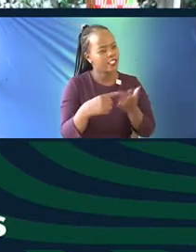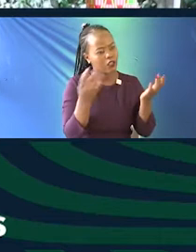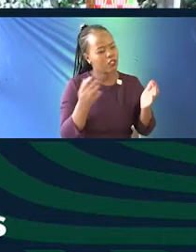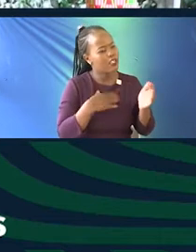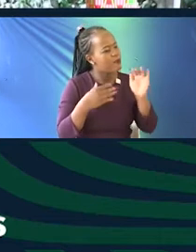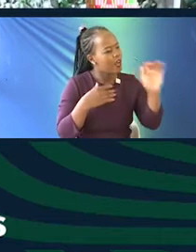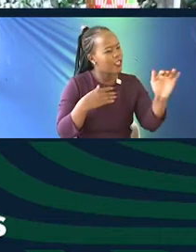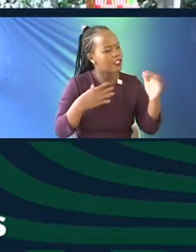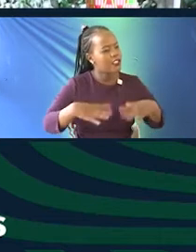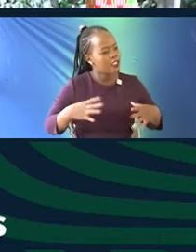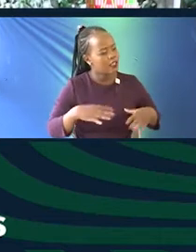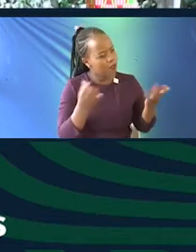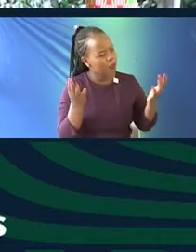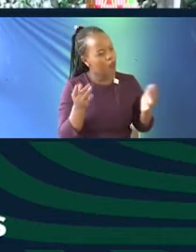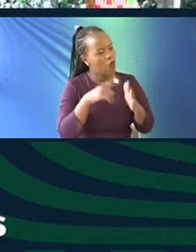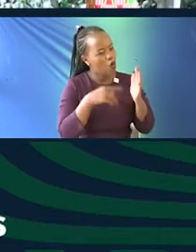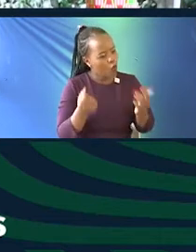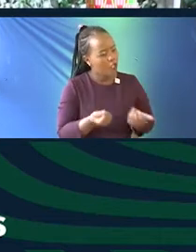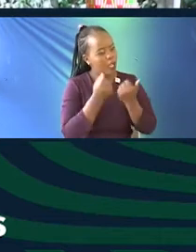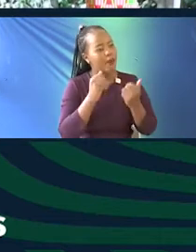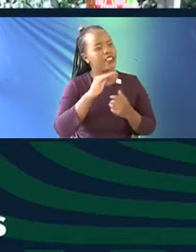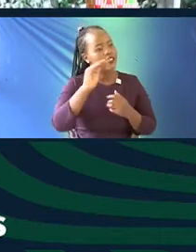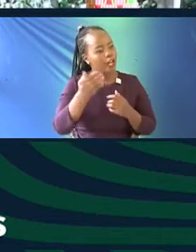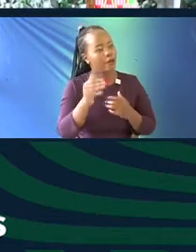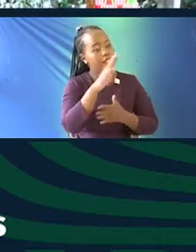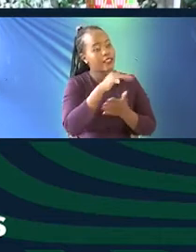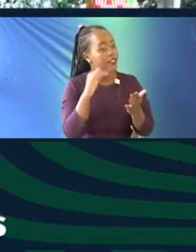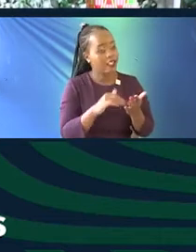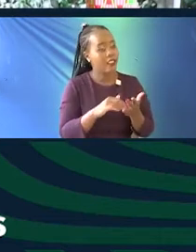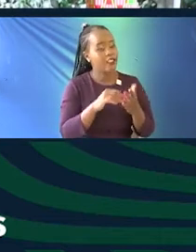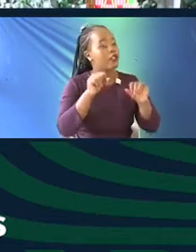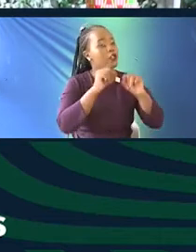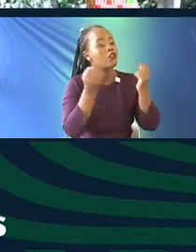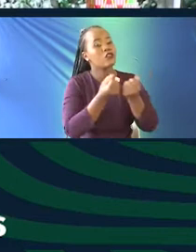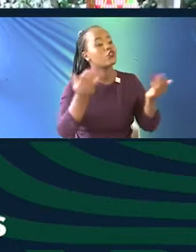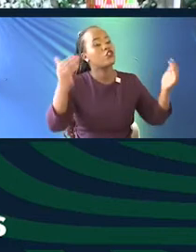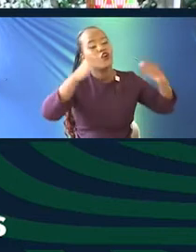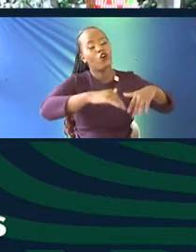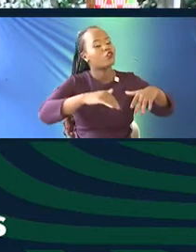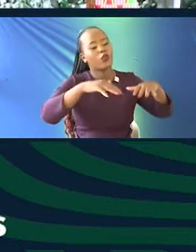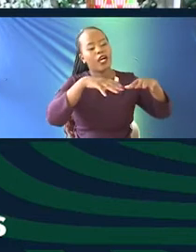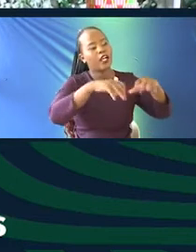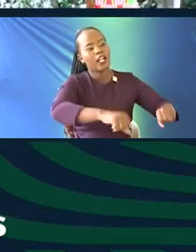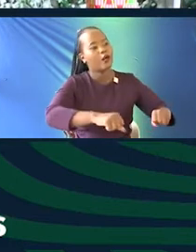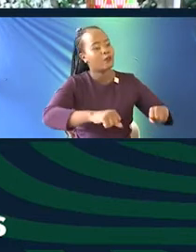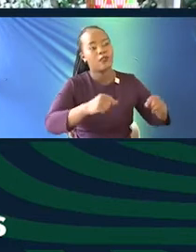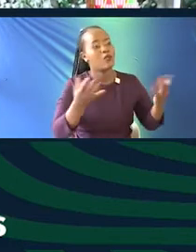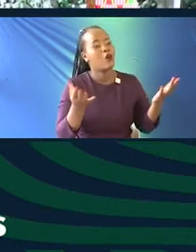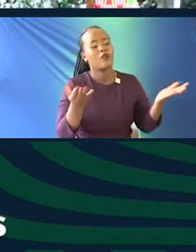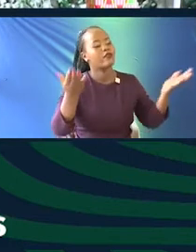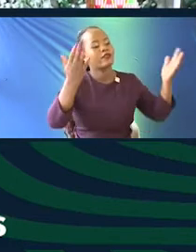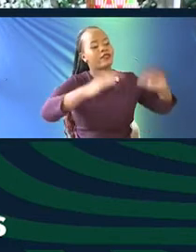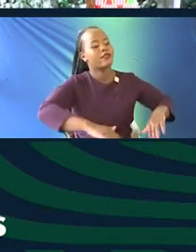people, one of the things that happened in all our urban centers is that the social halls were grabbed, or they were actually just